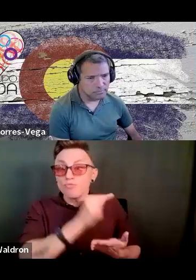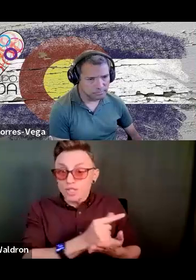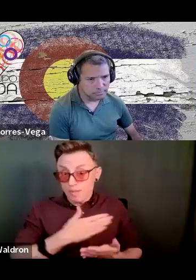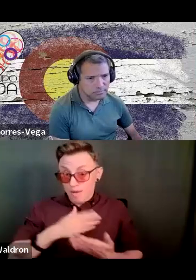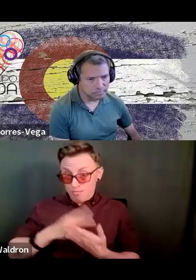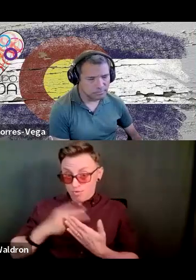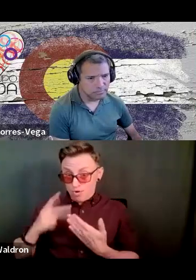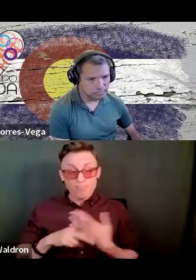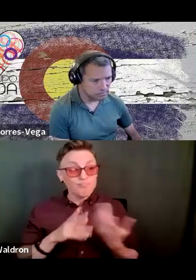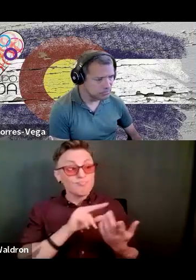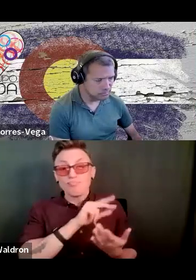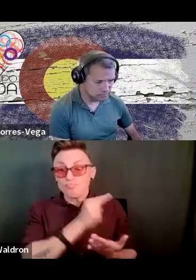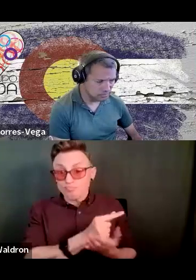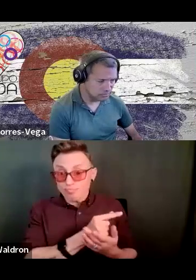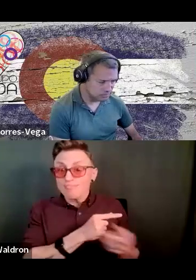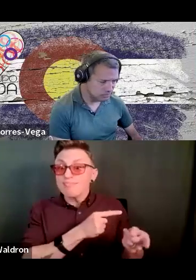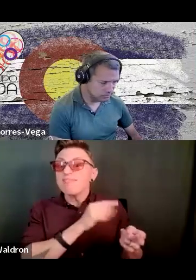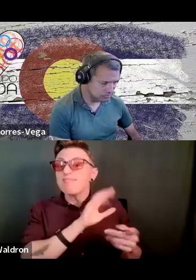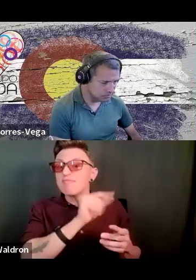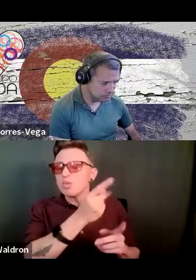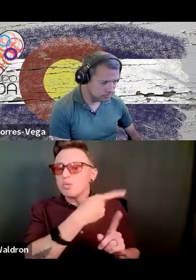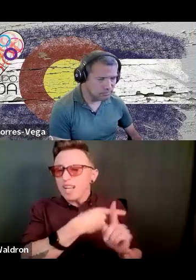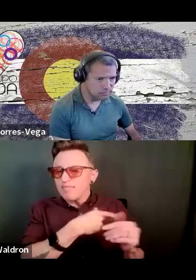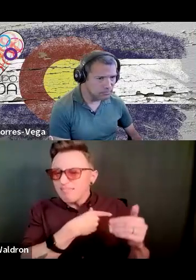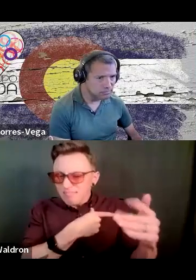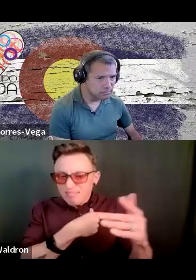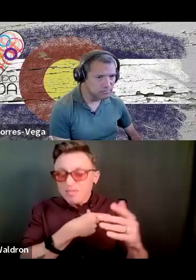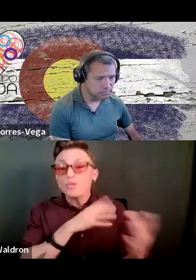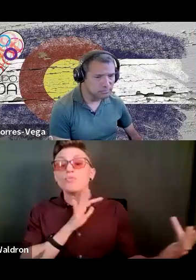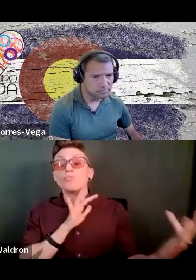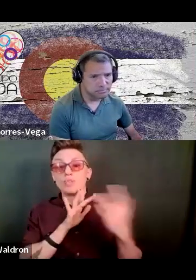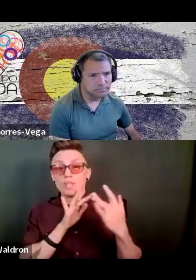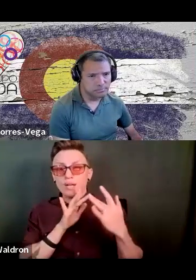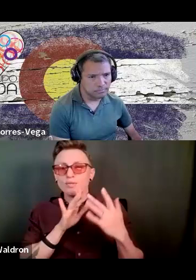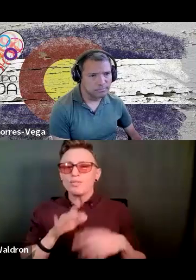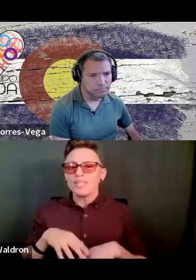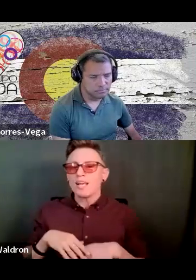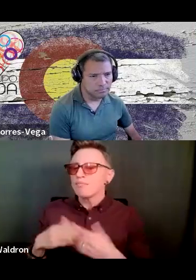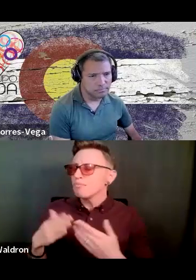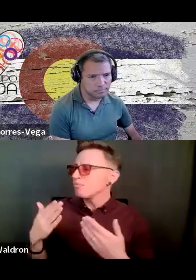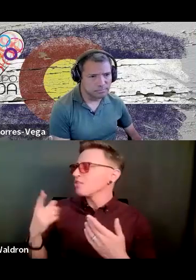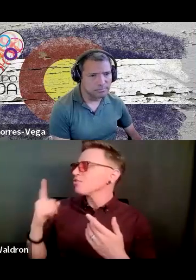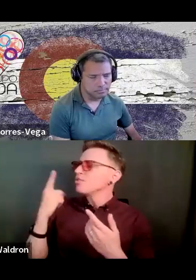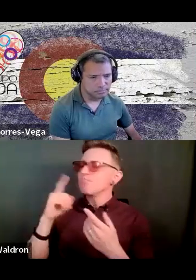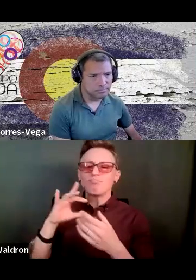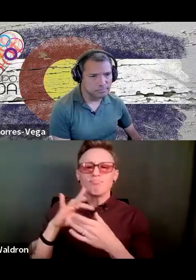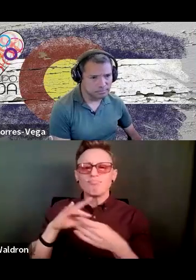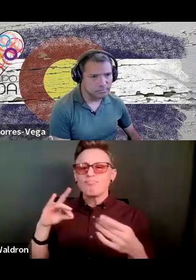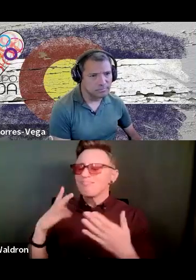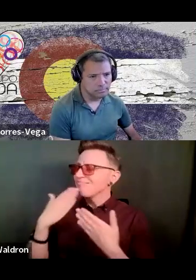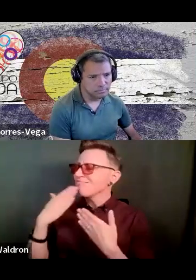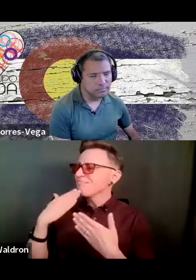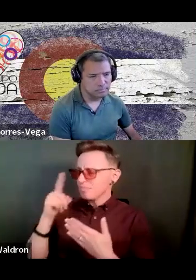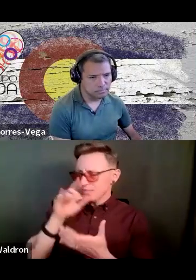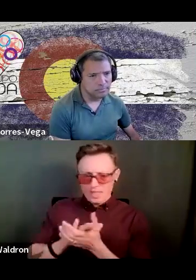a couple of months later, she called me and said, I just want to say thank you for believing me and motivating